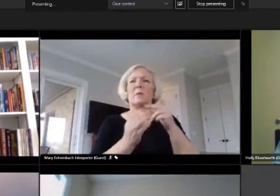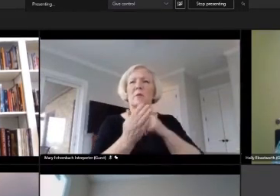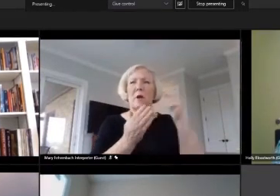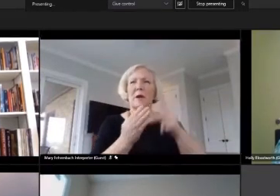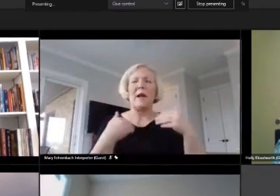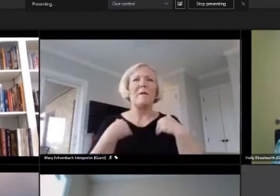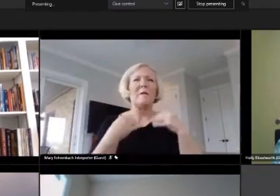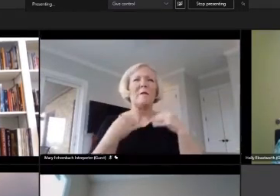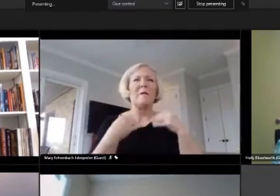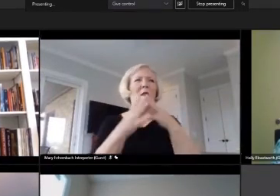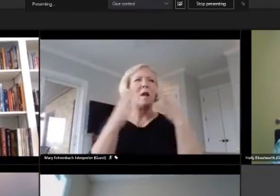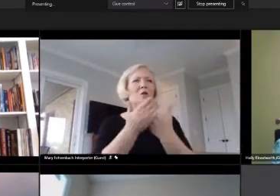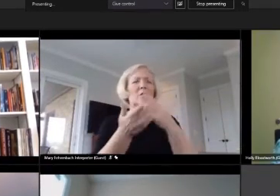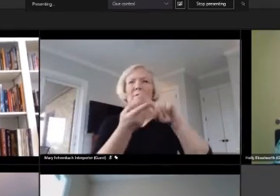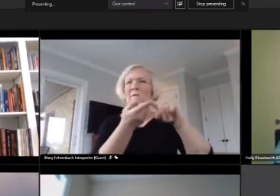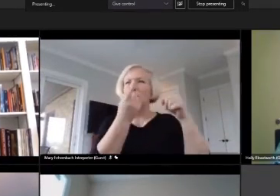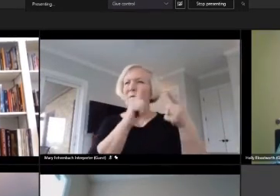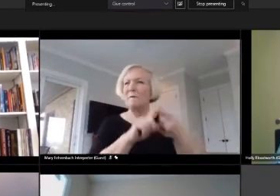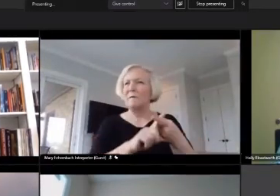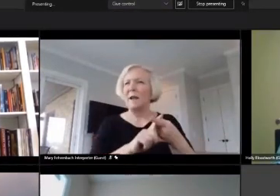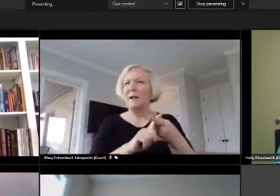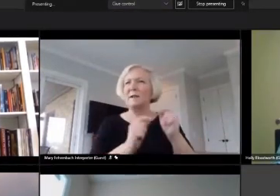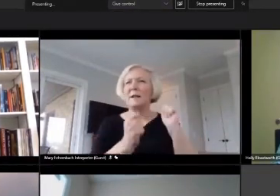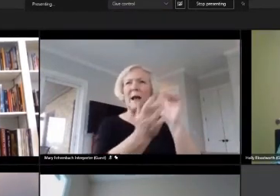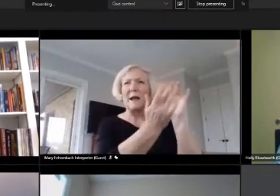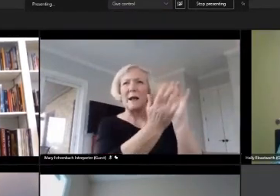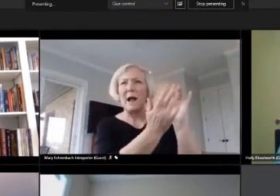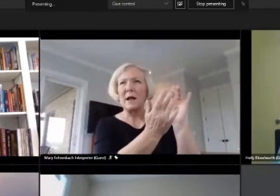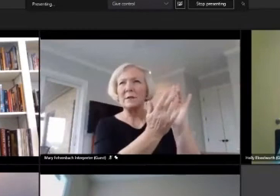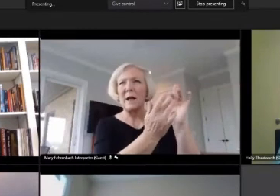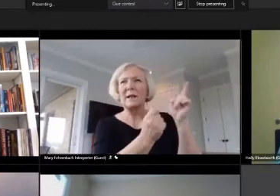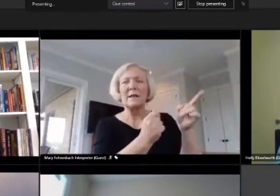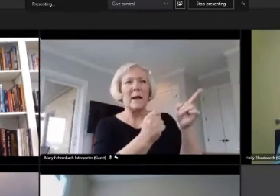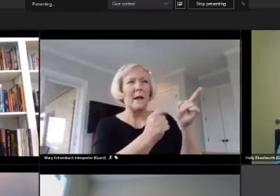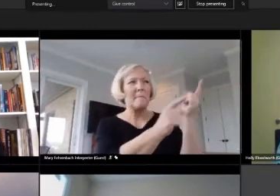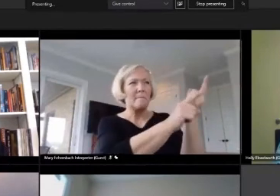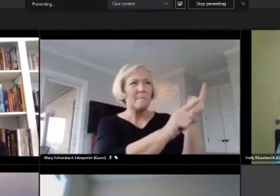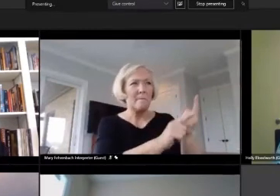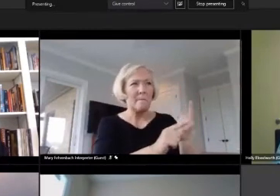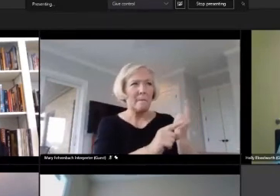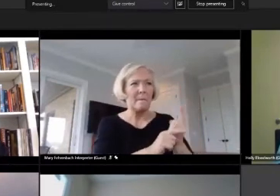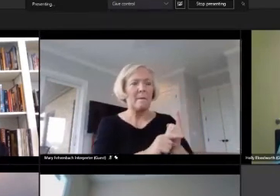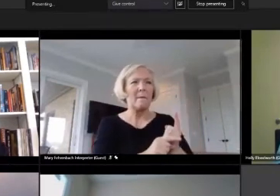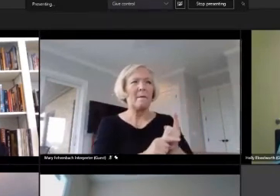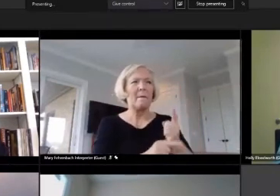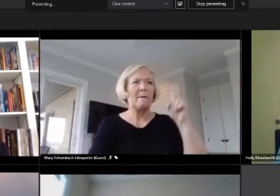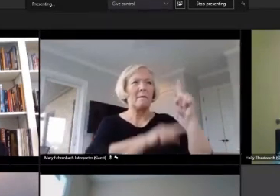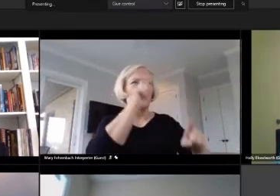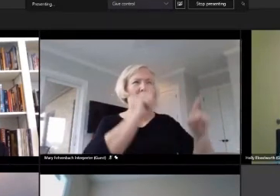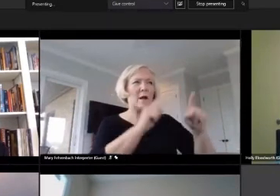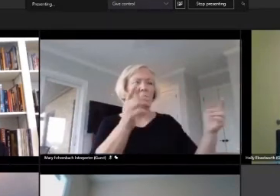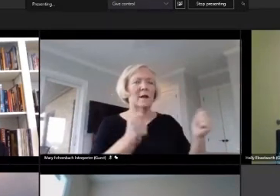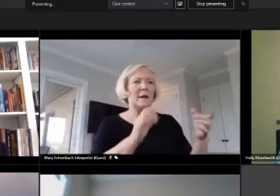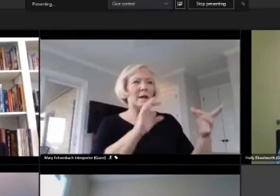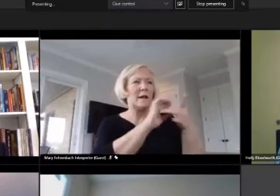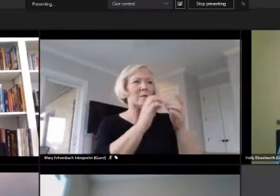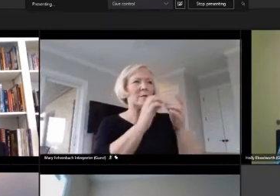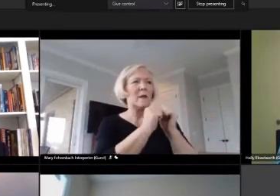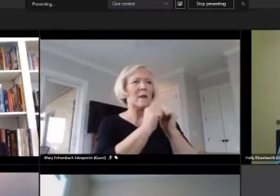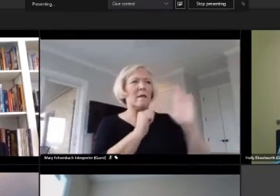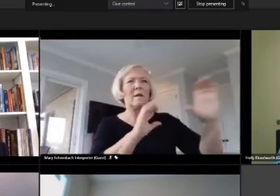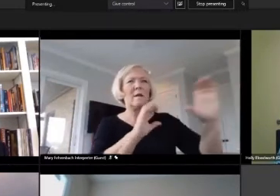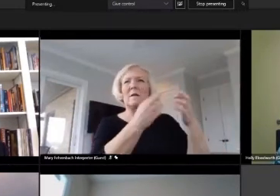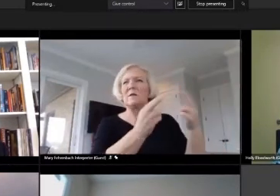and I reach out to them routinely for different things and connect with their classrooms. Also,